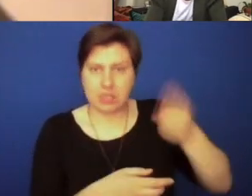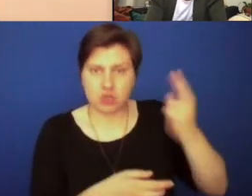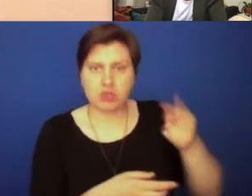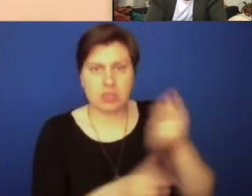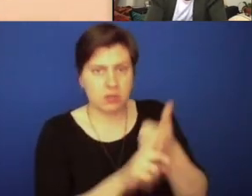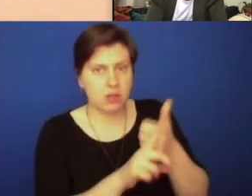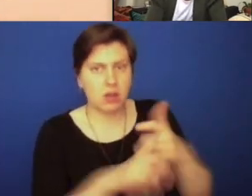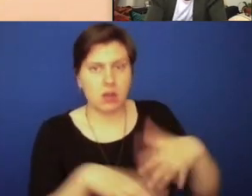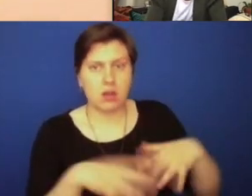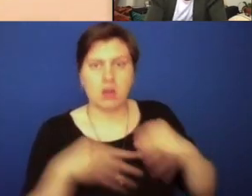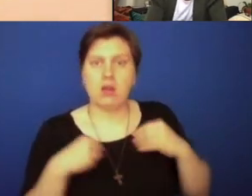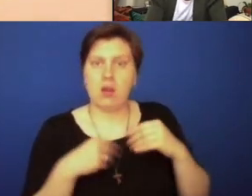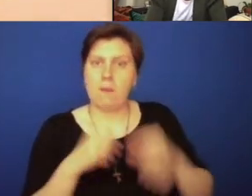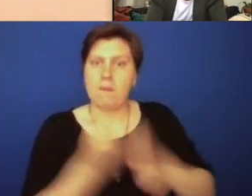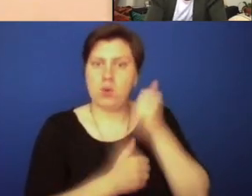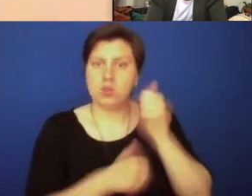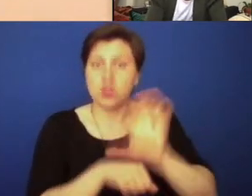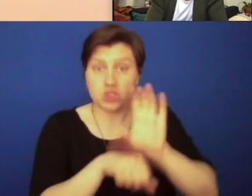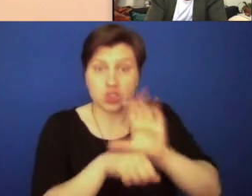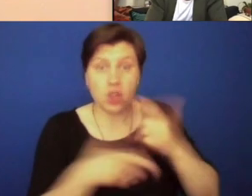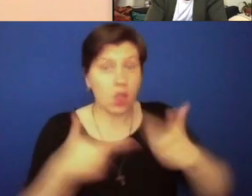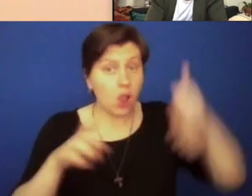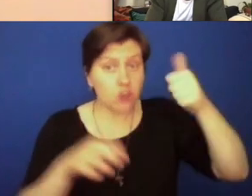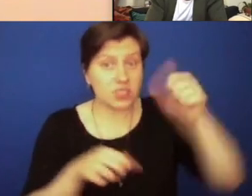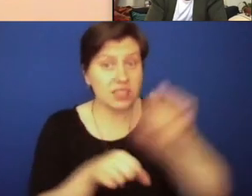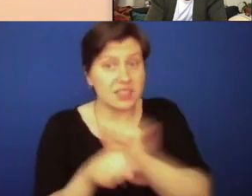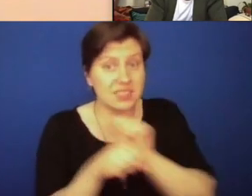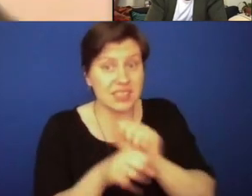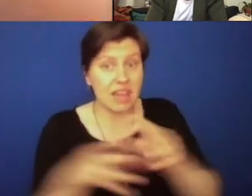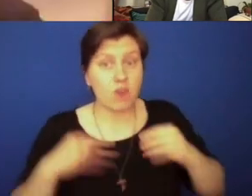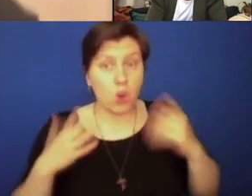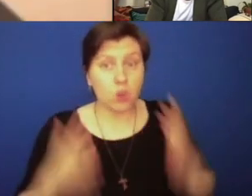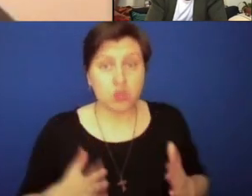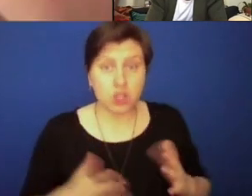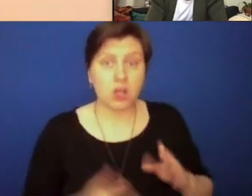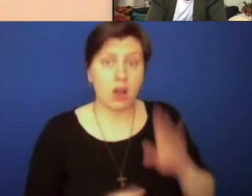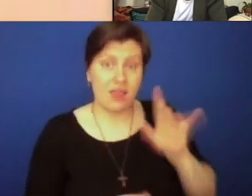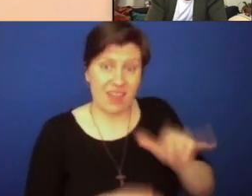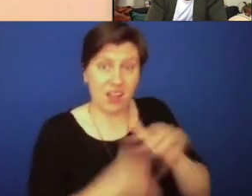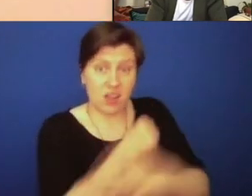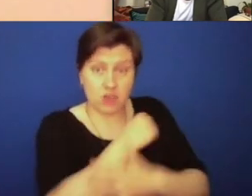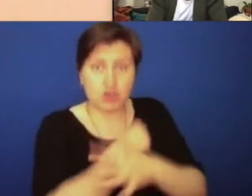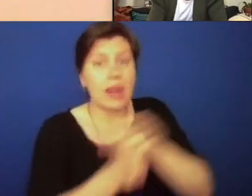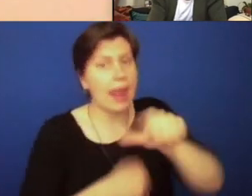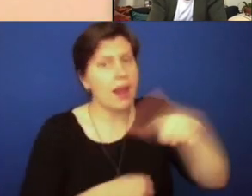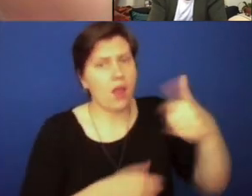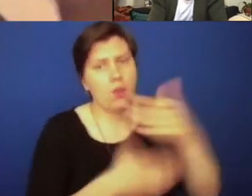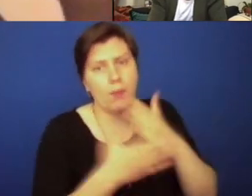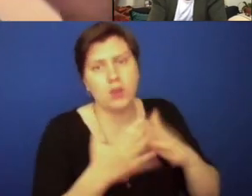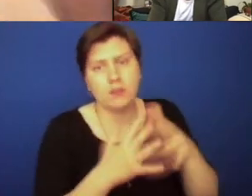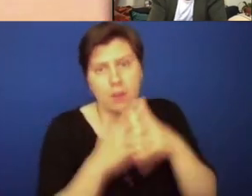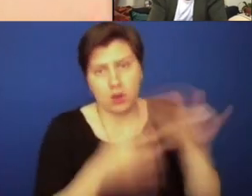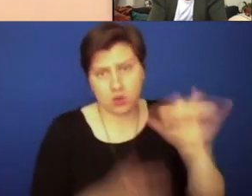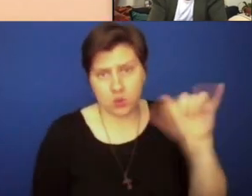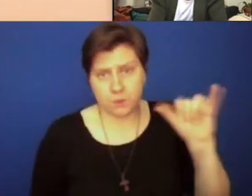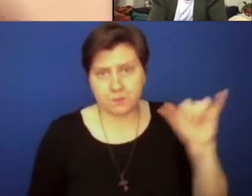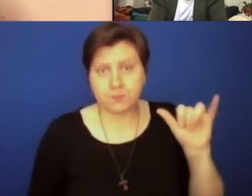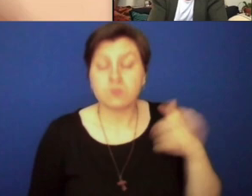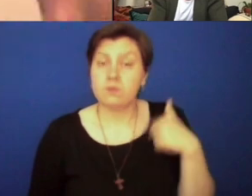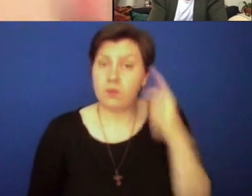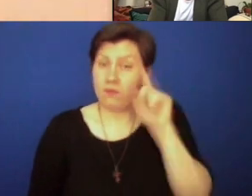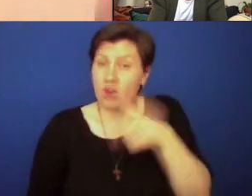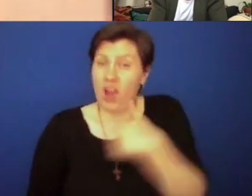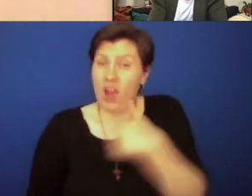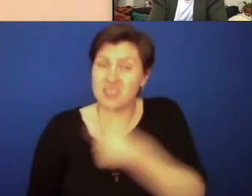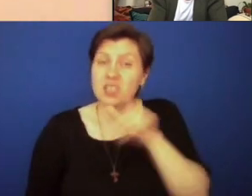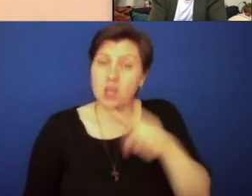trade. And the church is the largest corporate slave holder in Brazil, as it is in other parts of the Americas. And so for us, we have